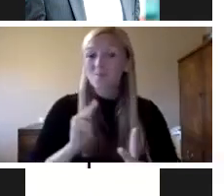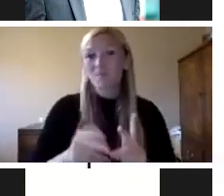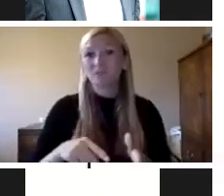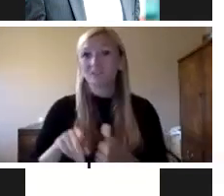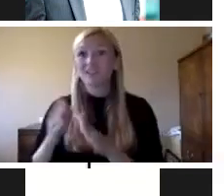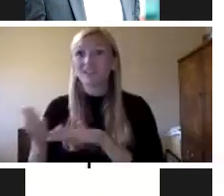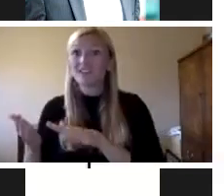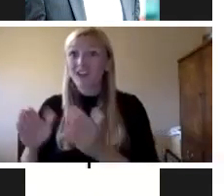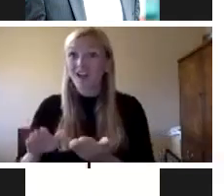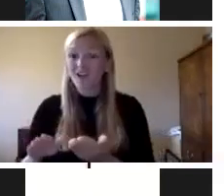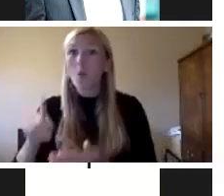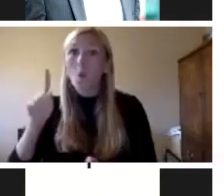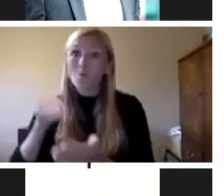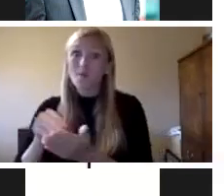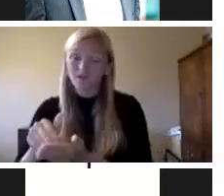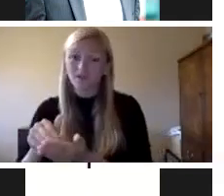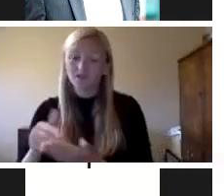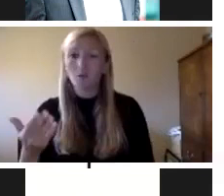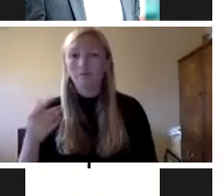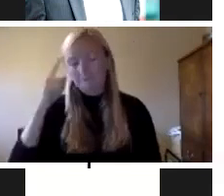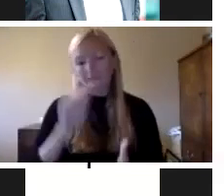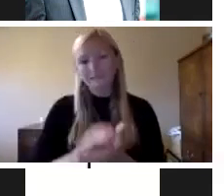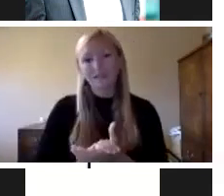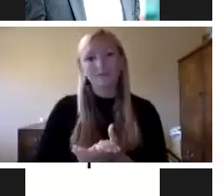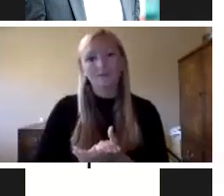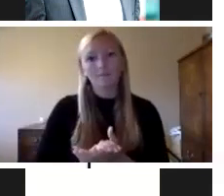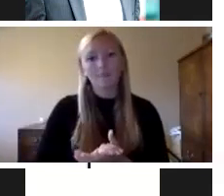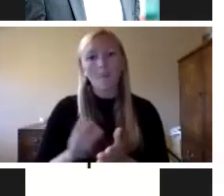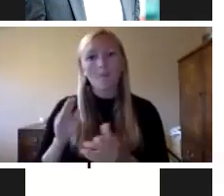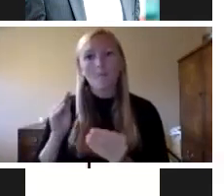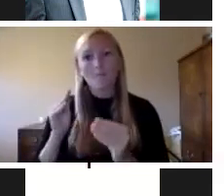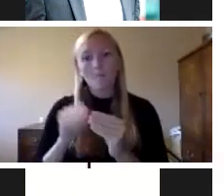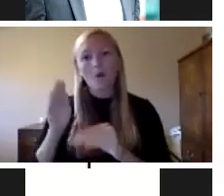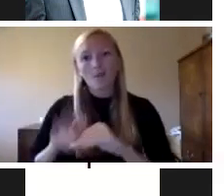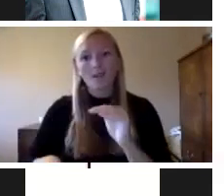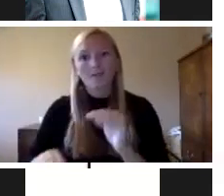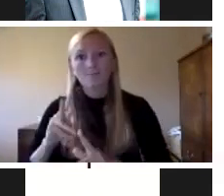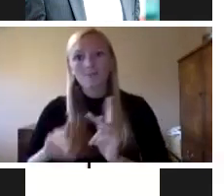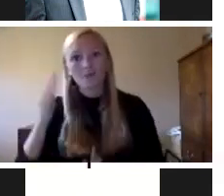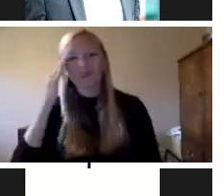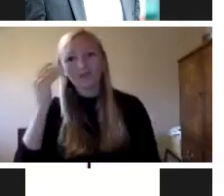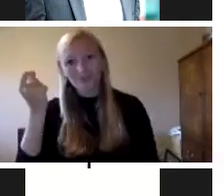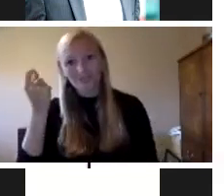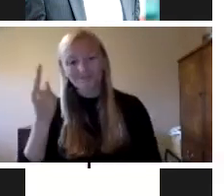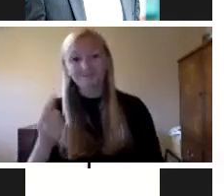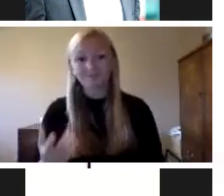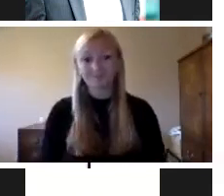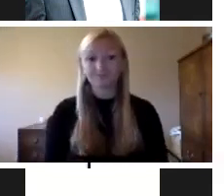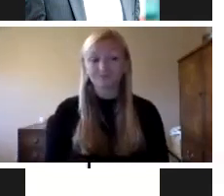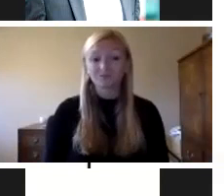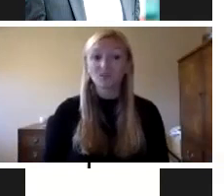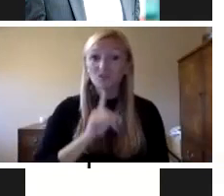a million people. And I believe that that toll is likely to be far greater than our official tallies will ever know. The interesting thing and